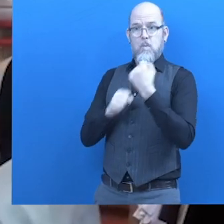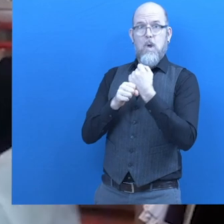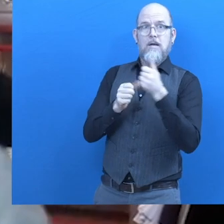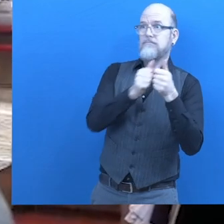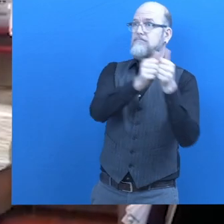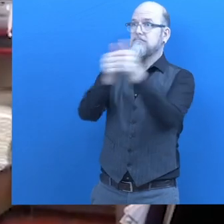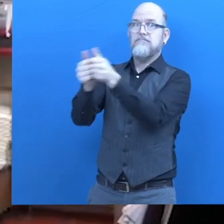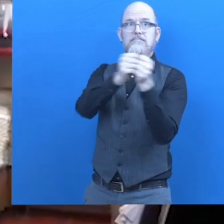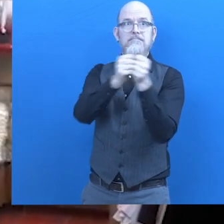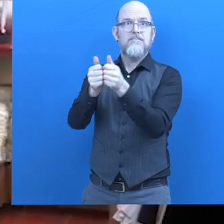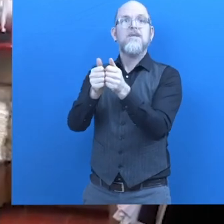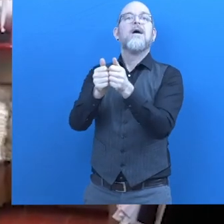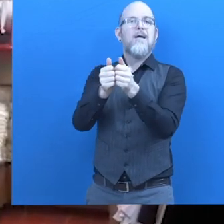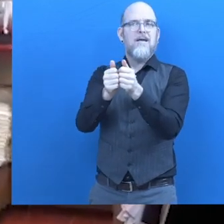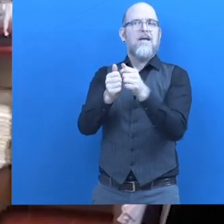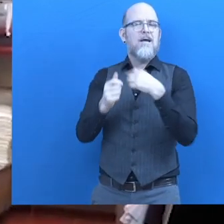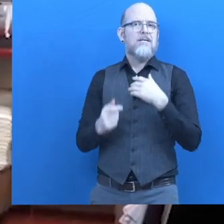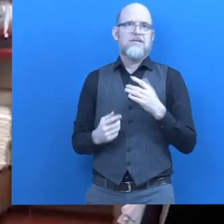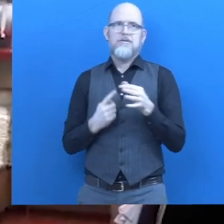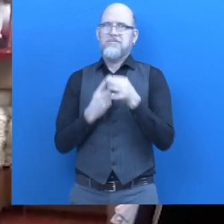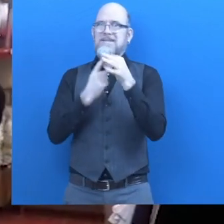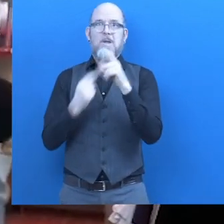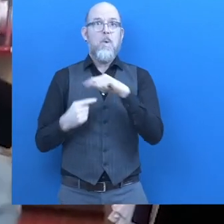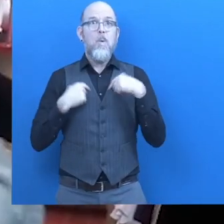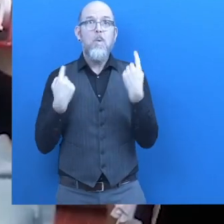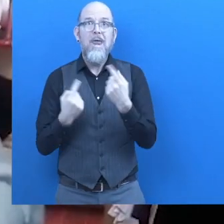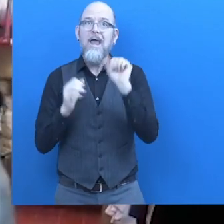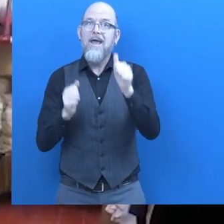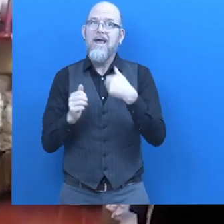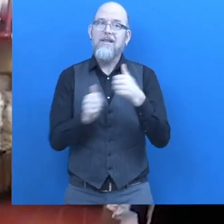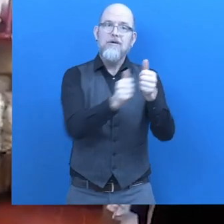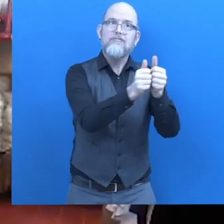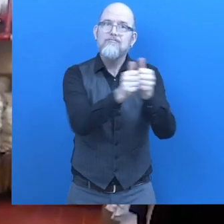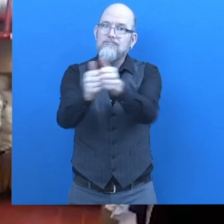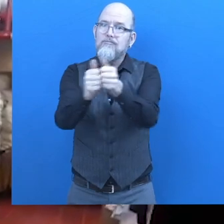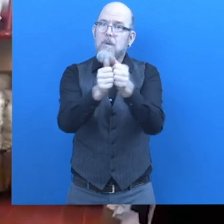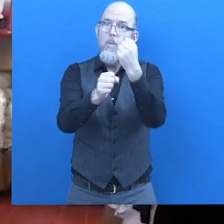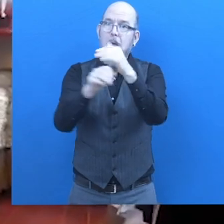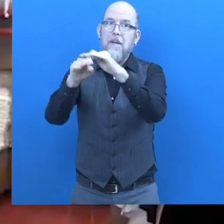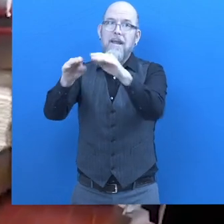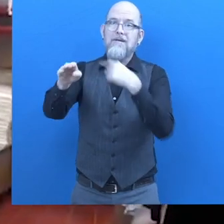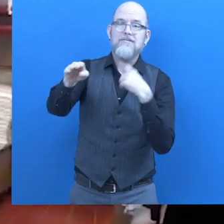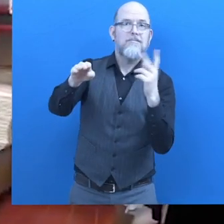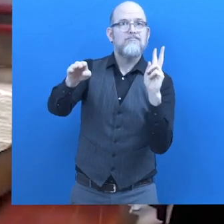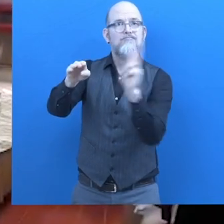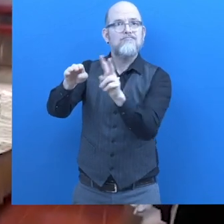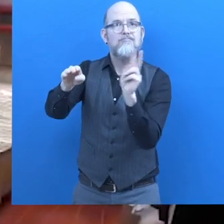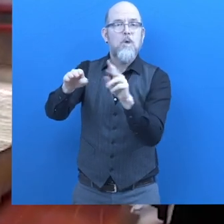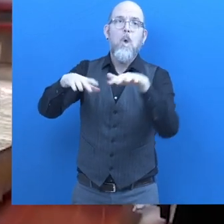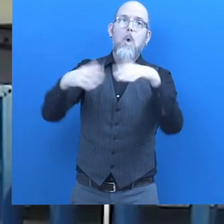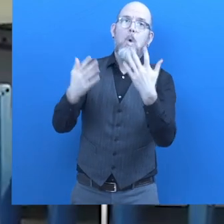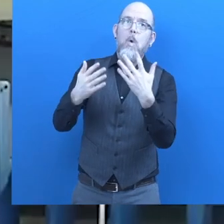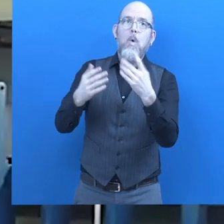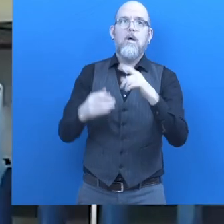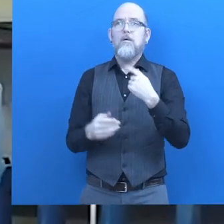Another unique feature is that we provide and ensure continuity of the workers in the work side. Whether it be from day